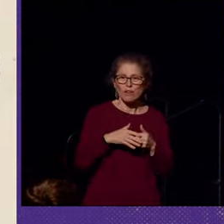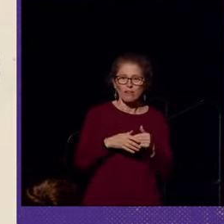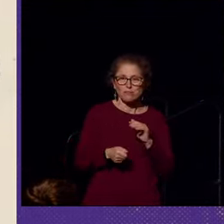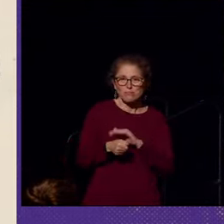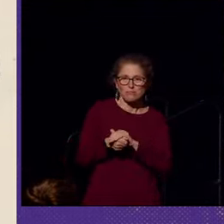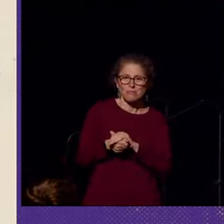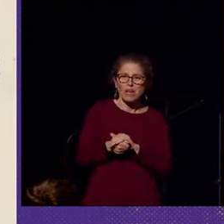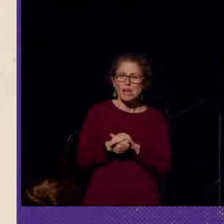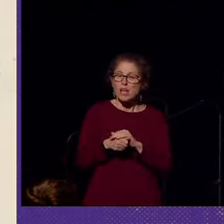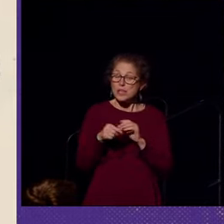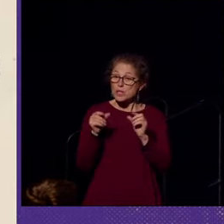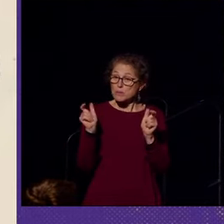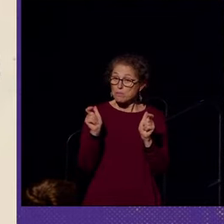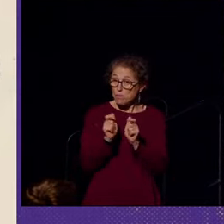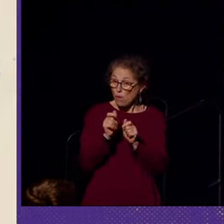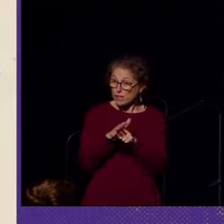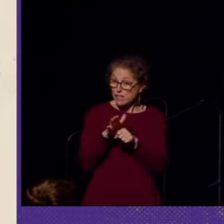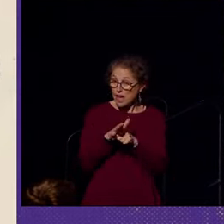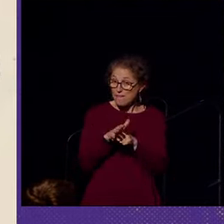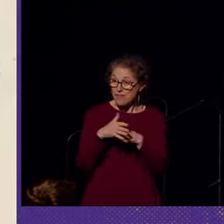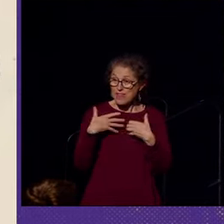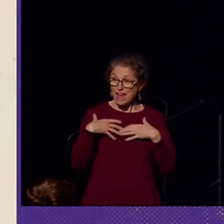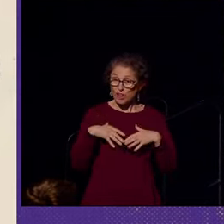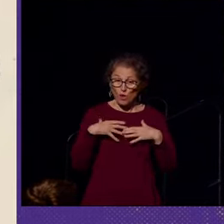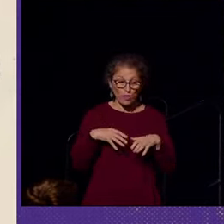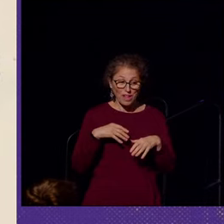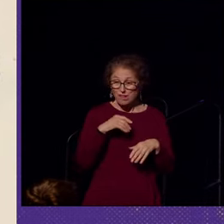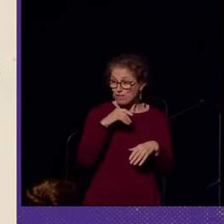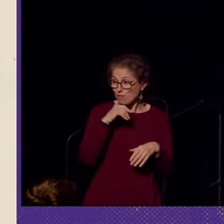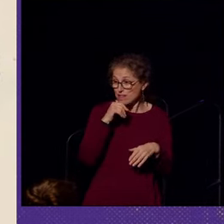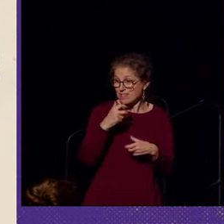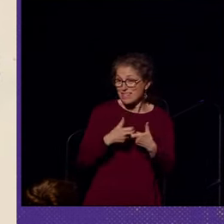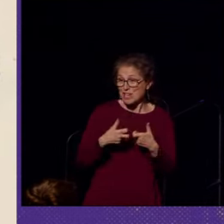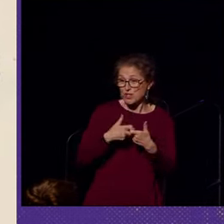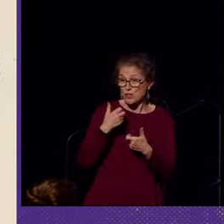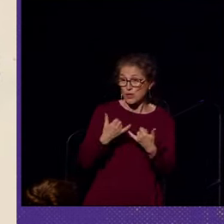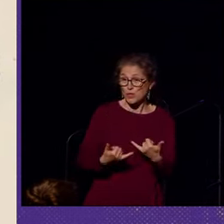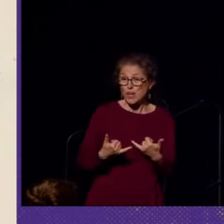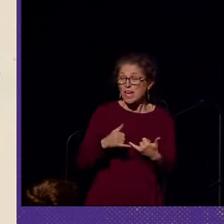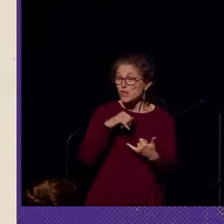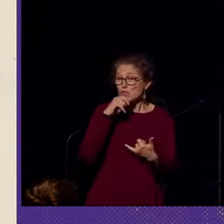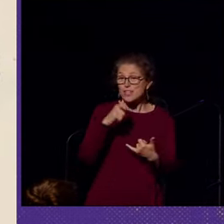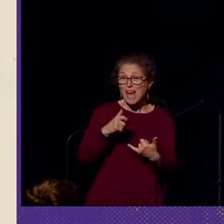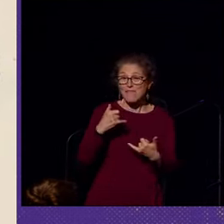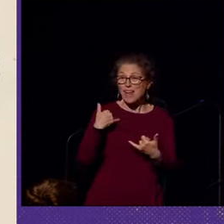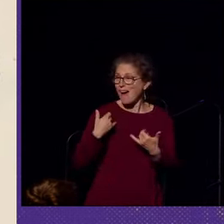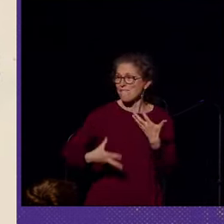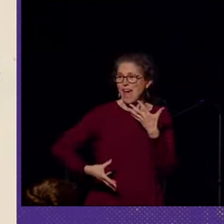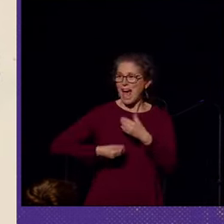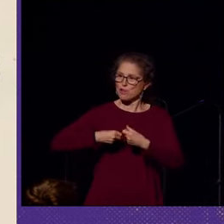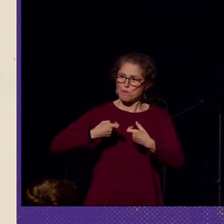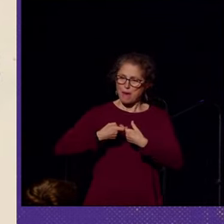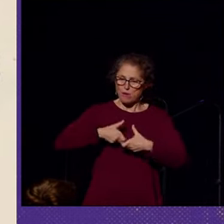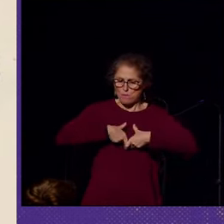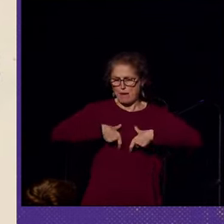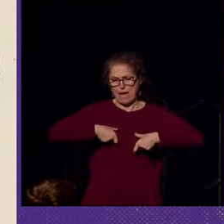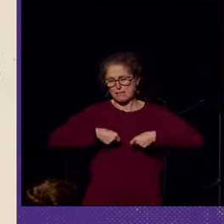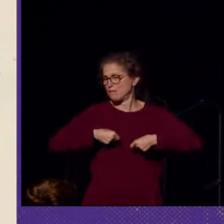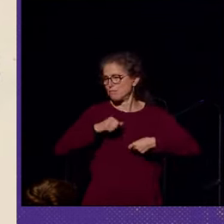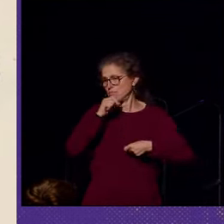They were small enough that clothing noise was no longer an issue and you didn't need to carry extra battery packs anymore.